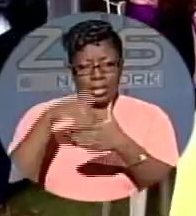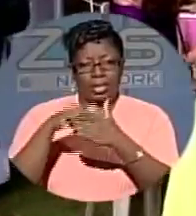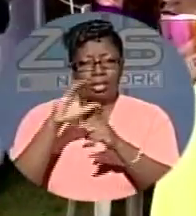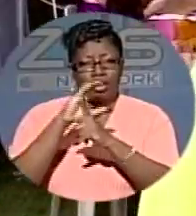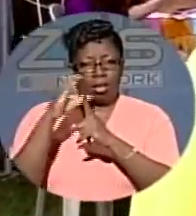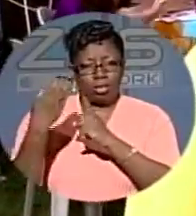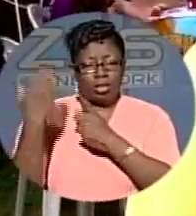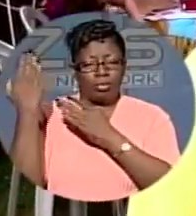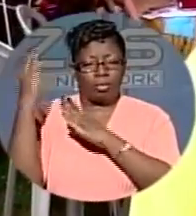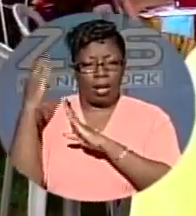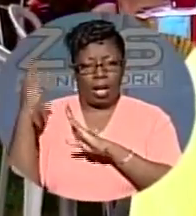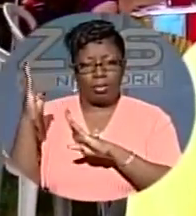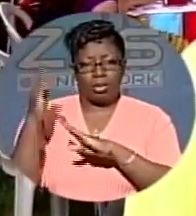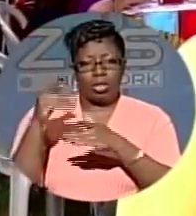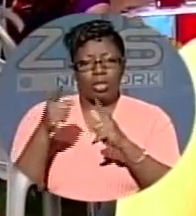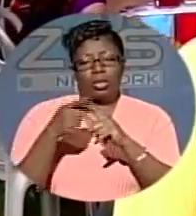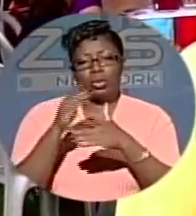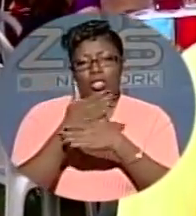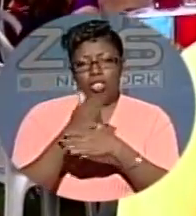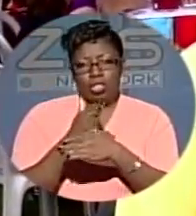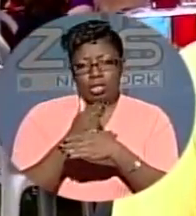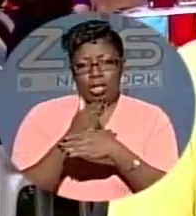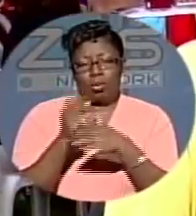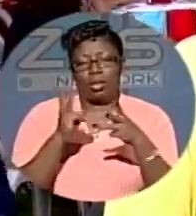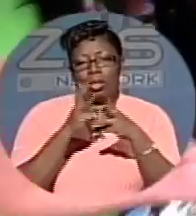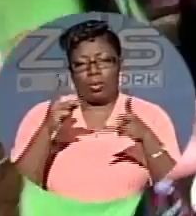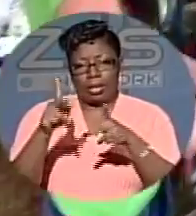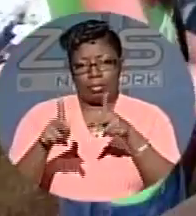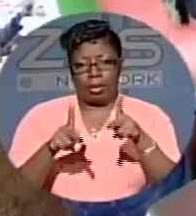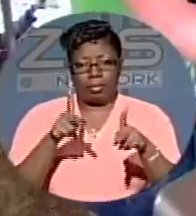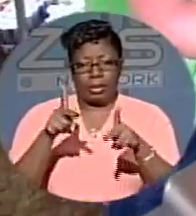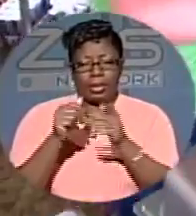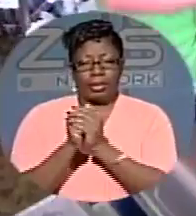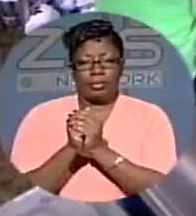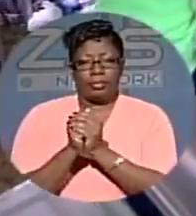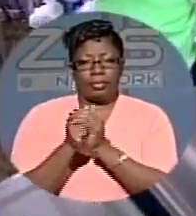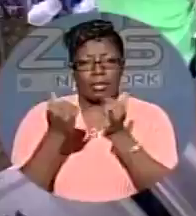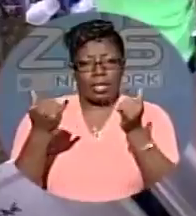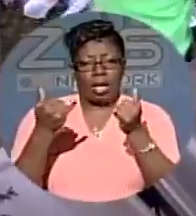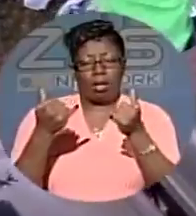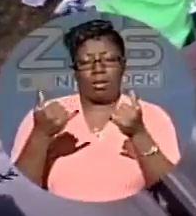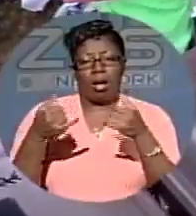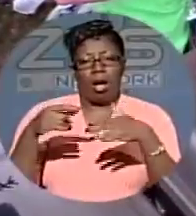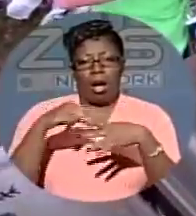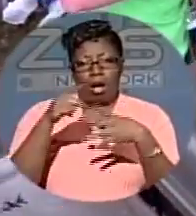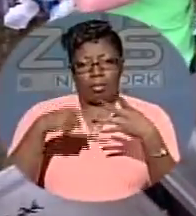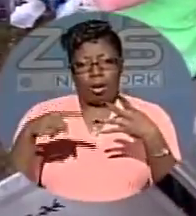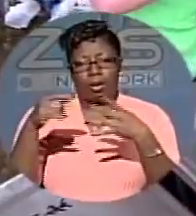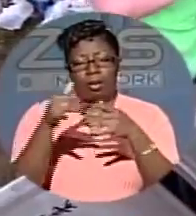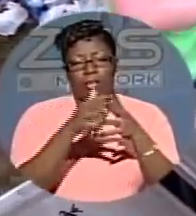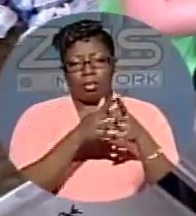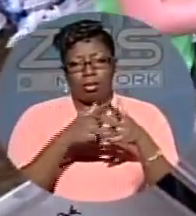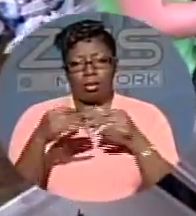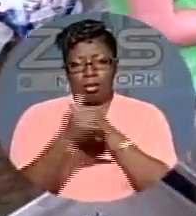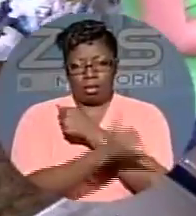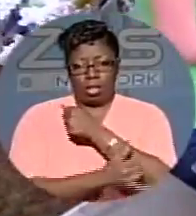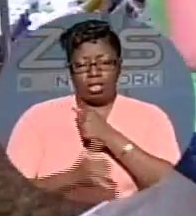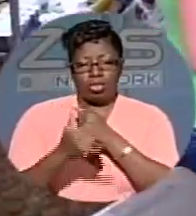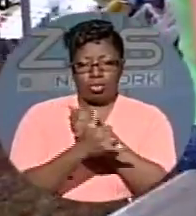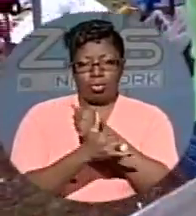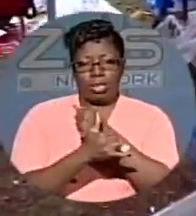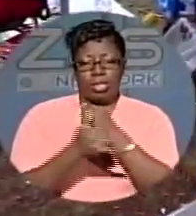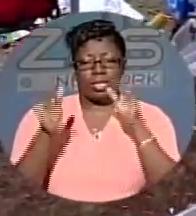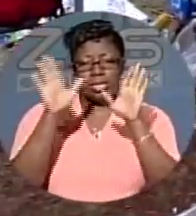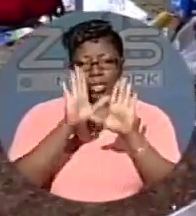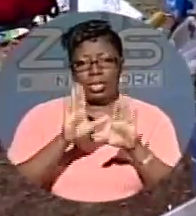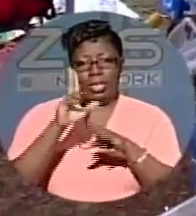Bahamas to share with the wider public. Now, among the countries showcasing the best of their homeland today and